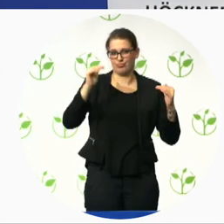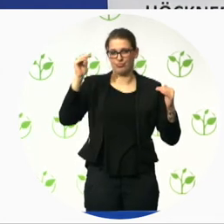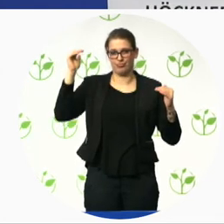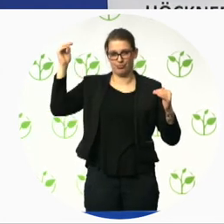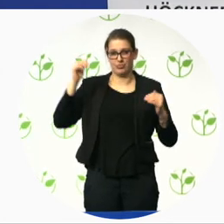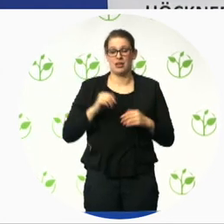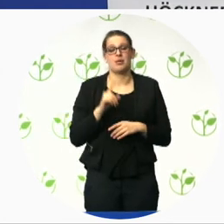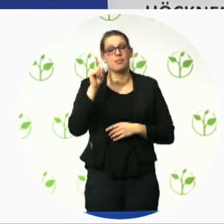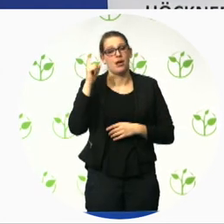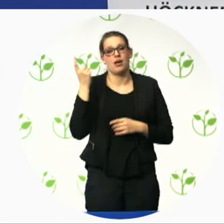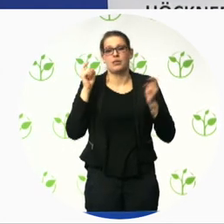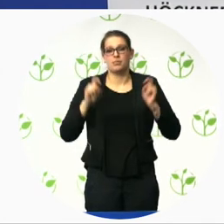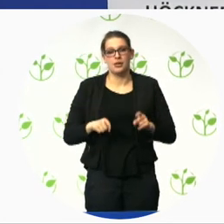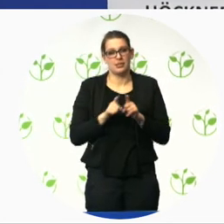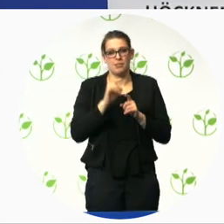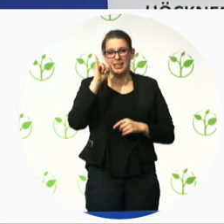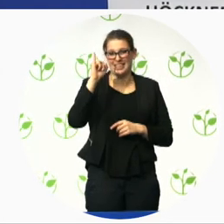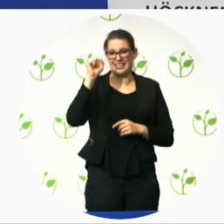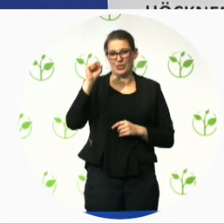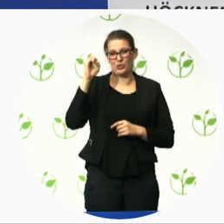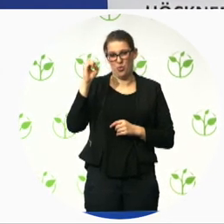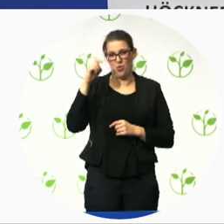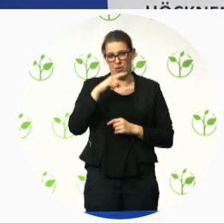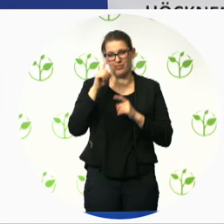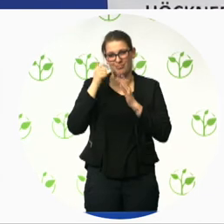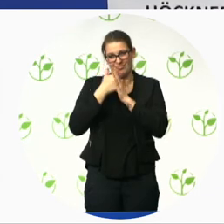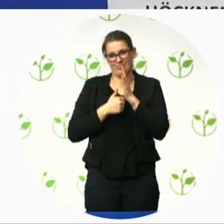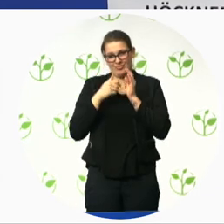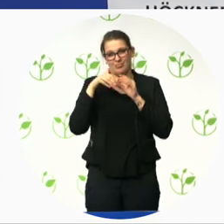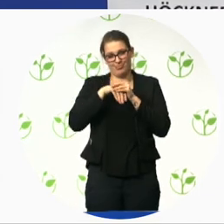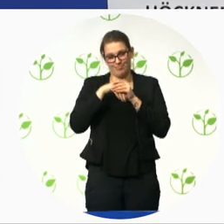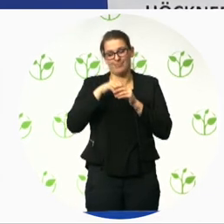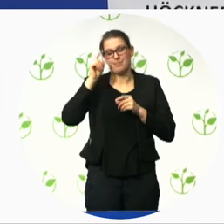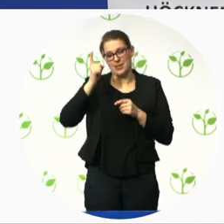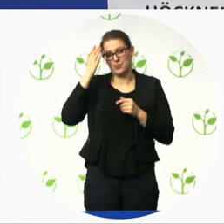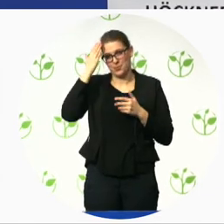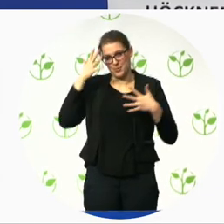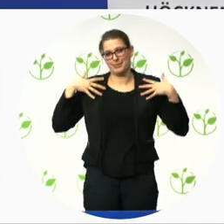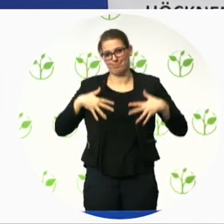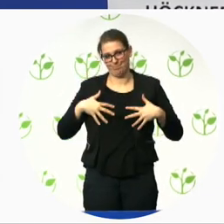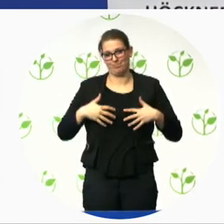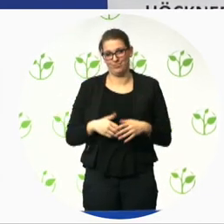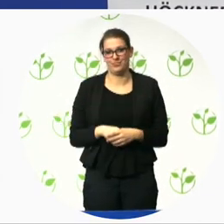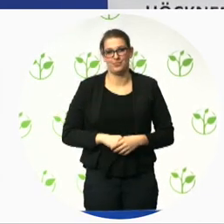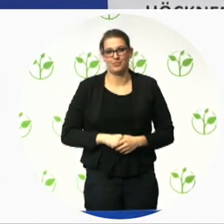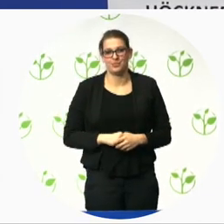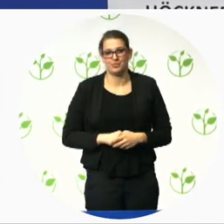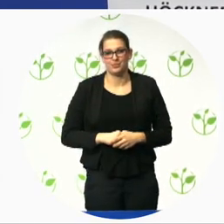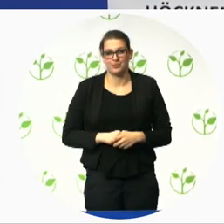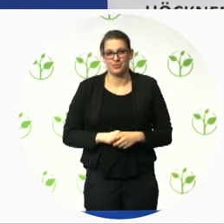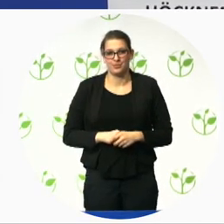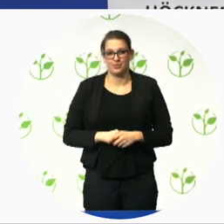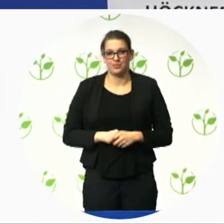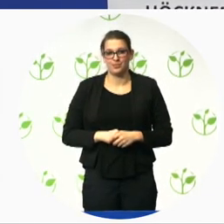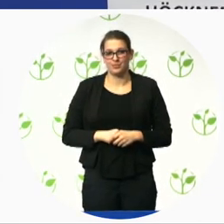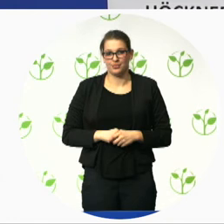standards in their in their toolkit as well so we do try to not